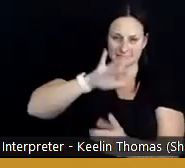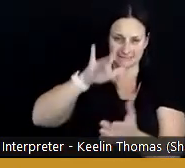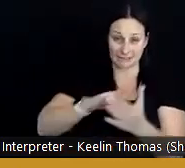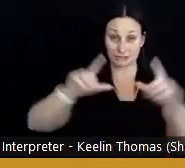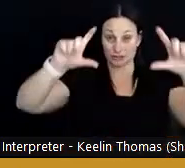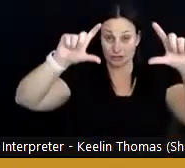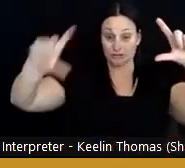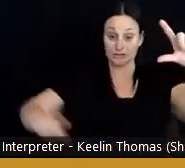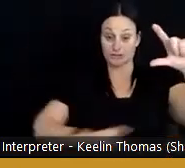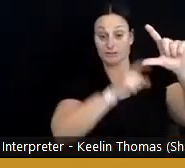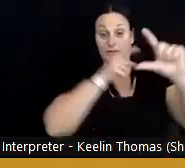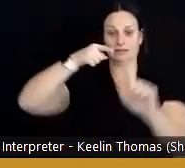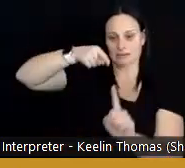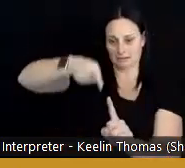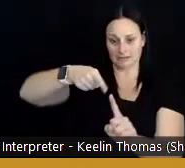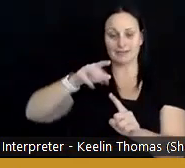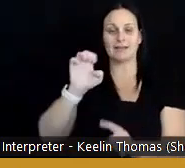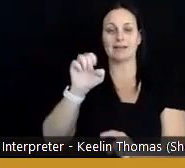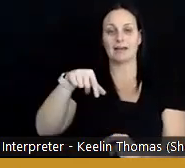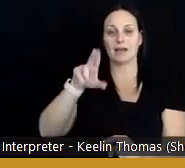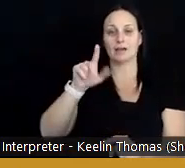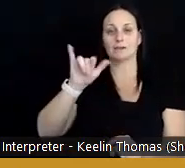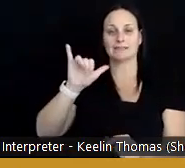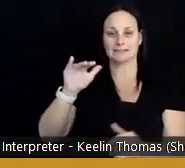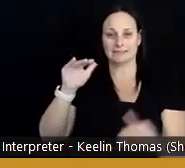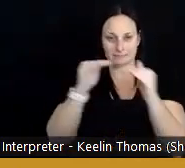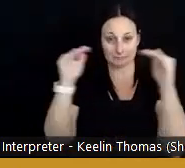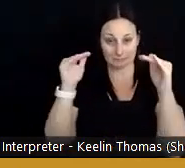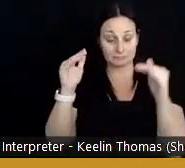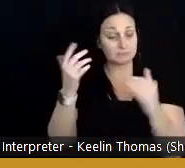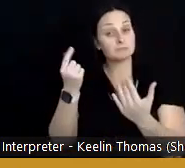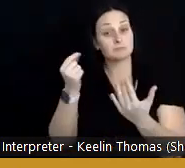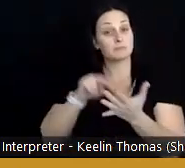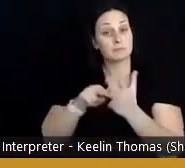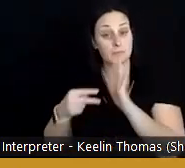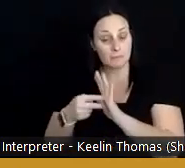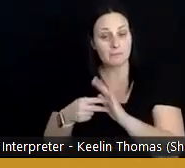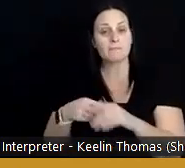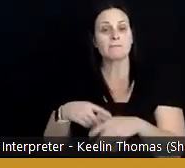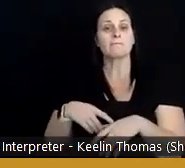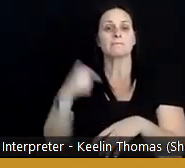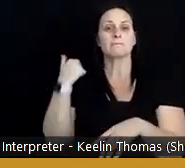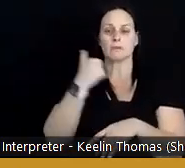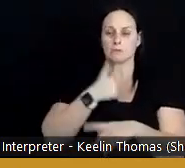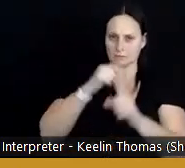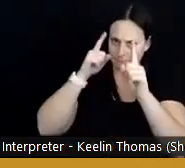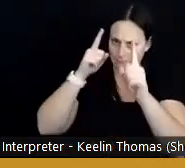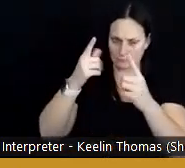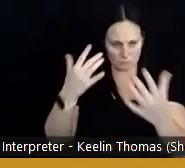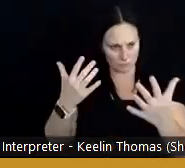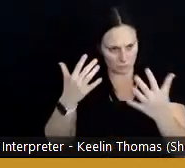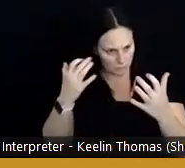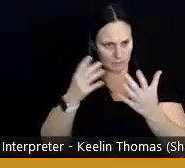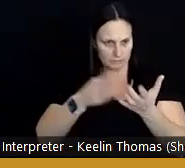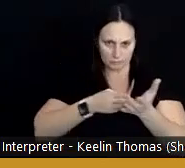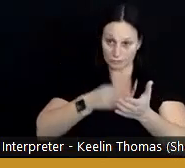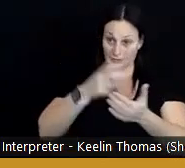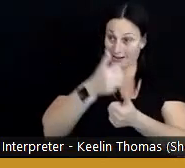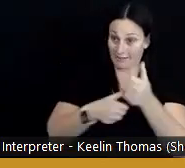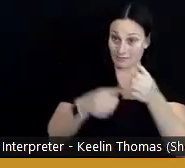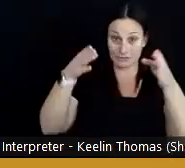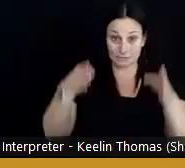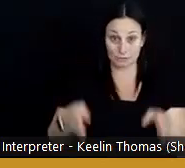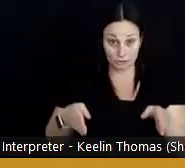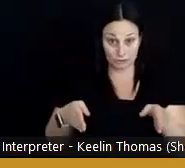services, and equity. So what that means is that we are on a mission to ensure that every single